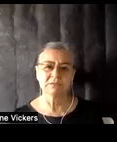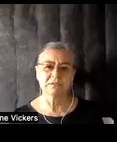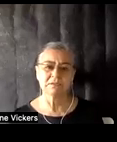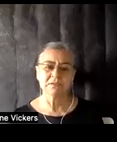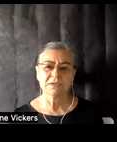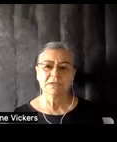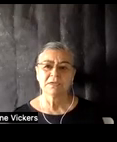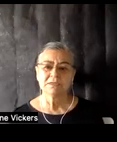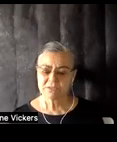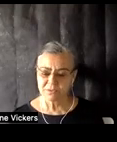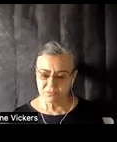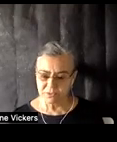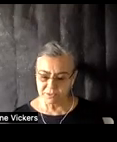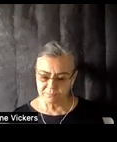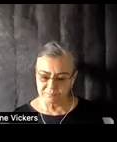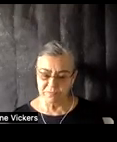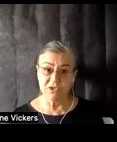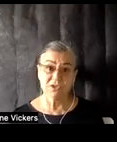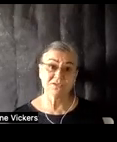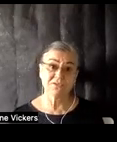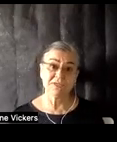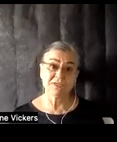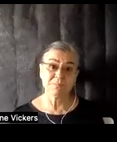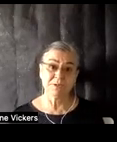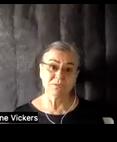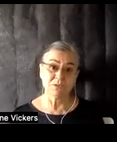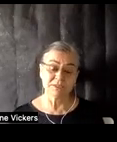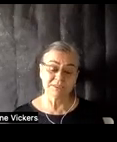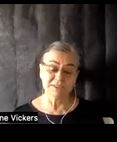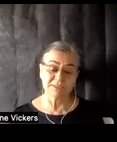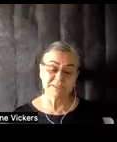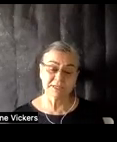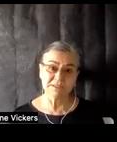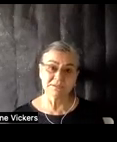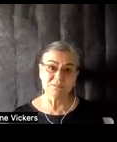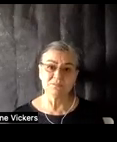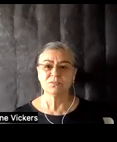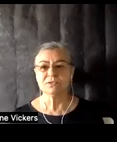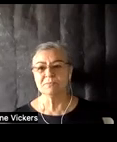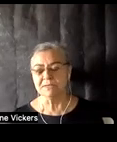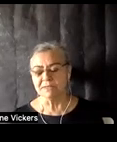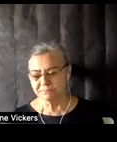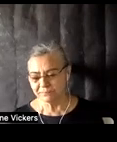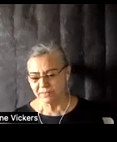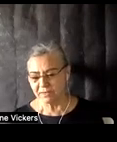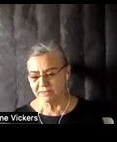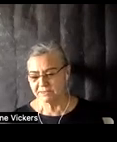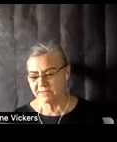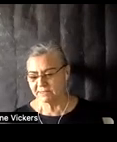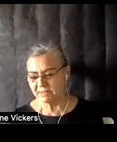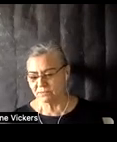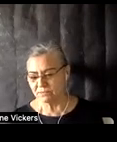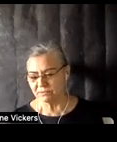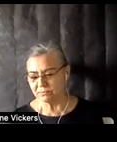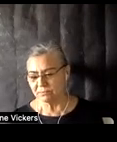so um not thinking about what telling them would mean i